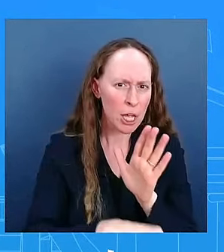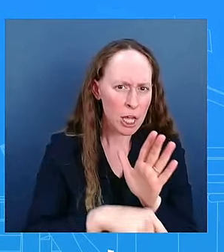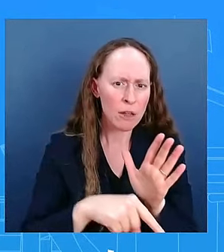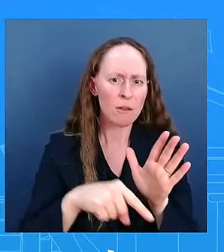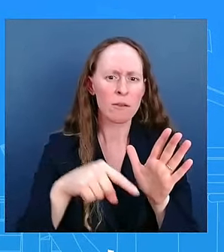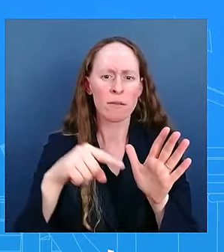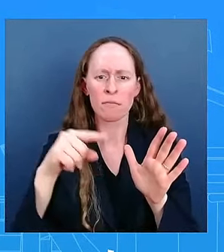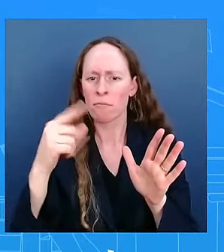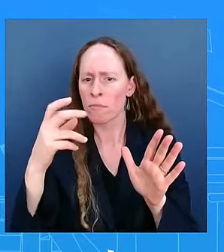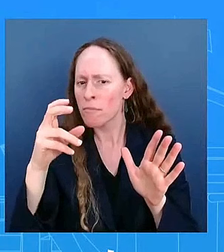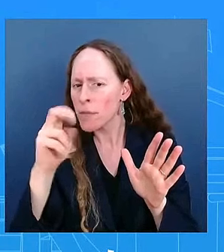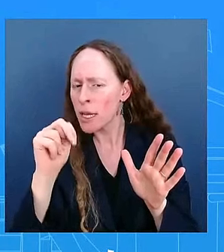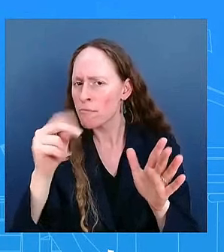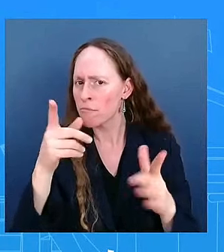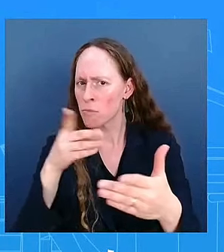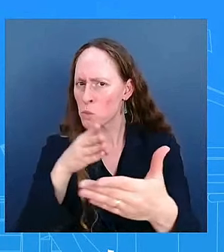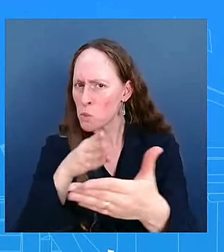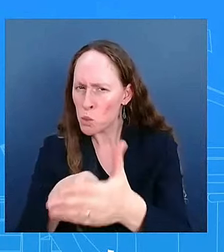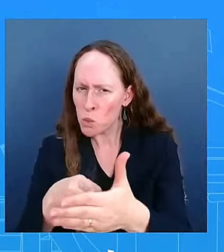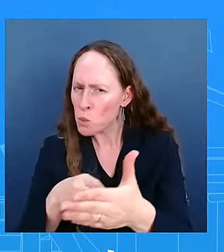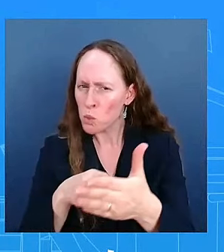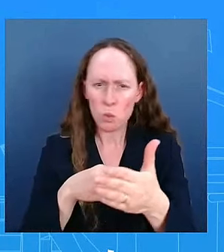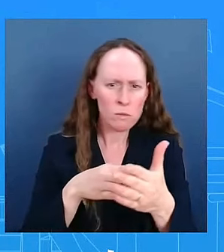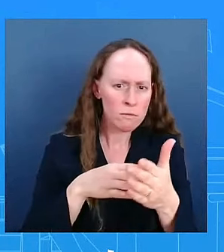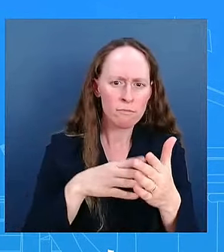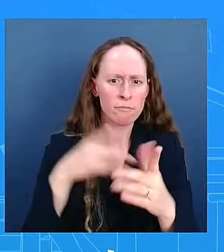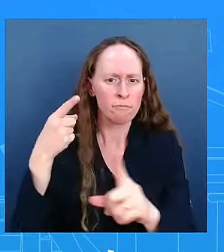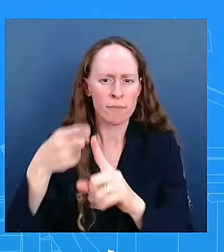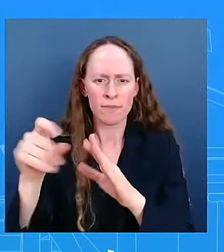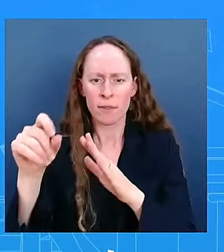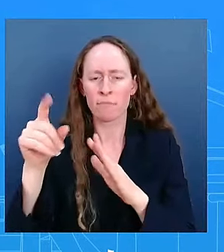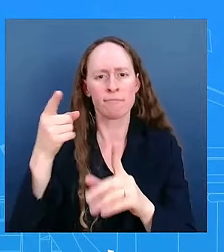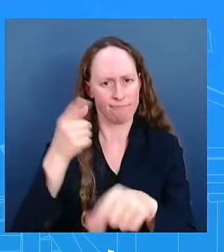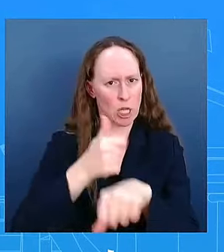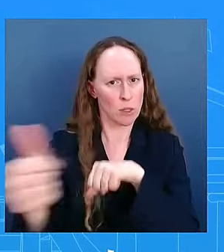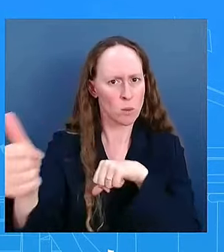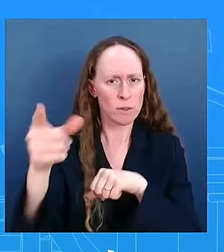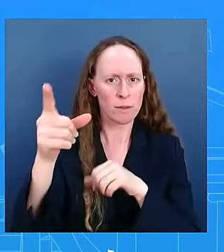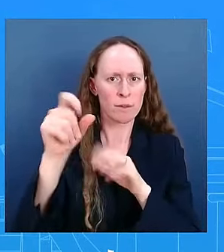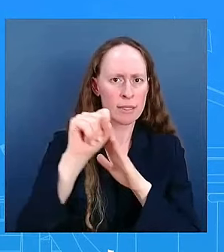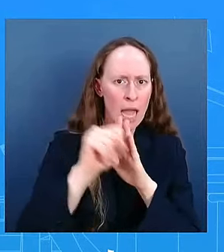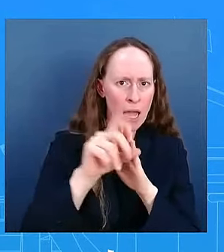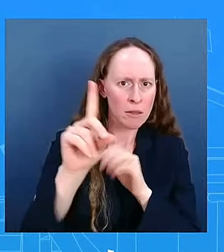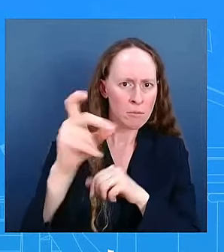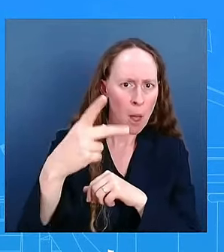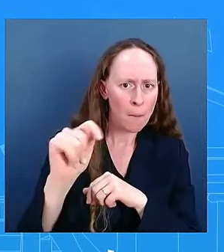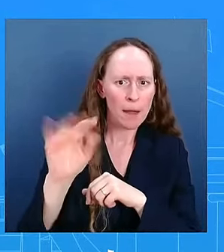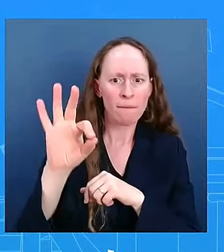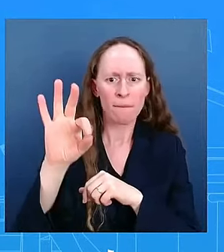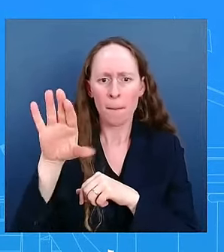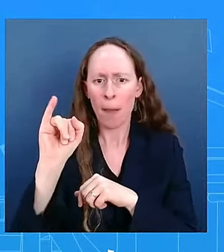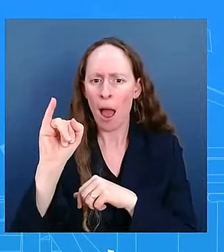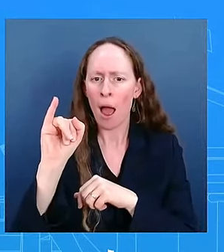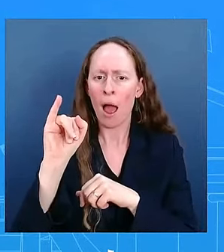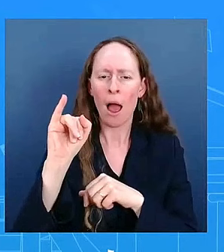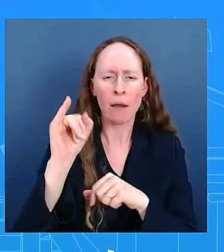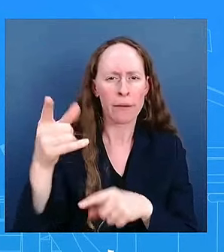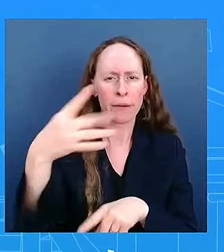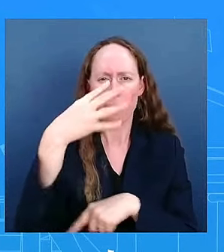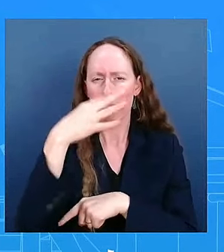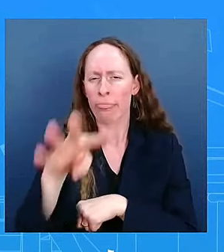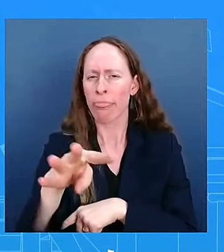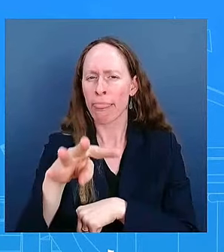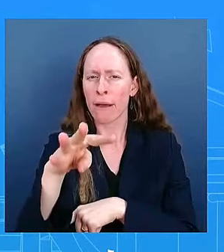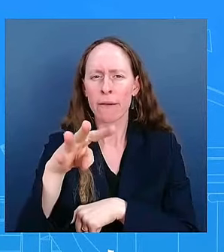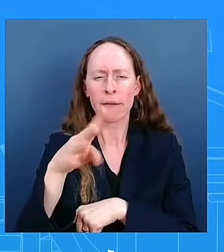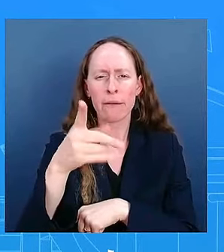names the State Department and FBI accusing the agencies of negligence in their failure to extradite those involved and failure